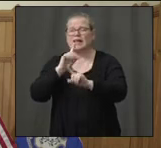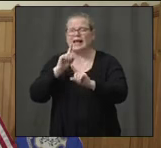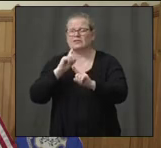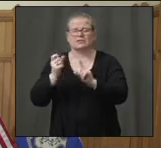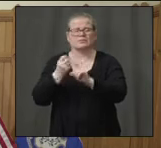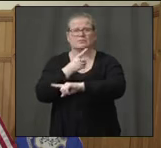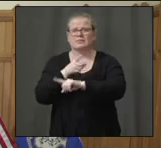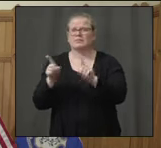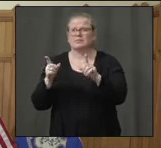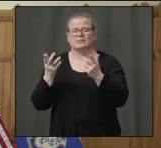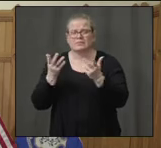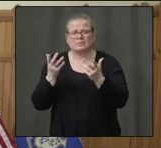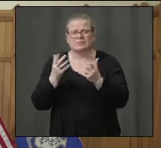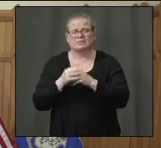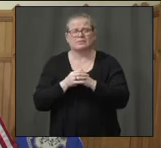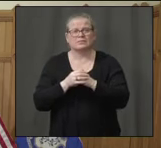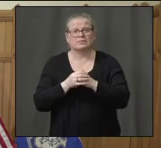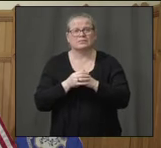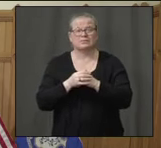Do want take that, Paul?